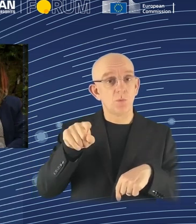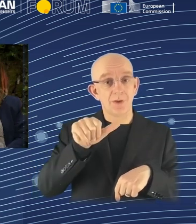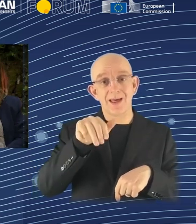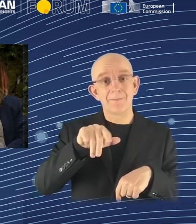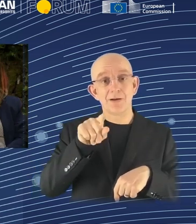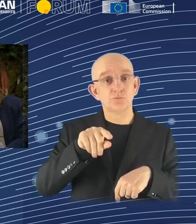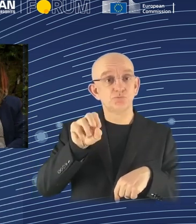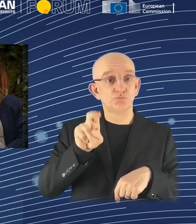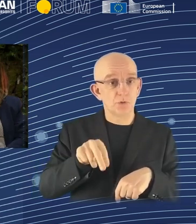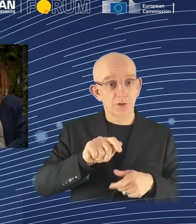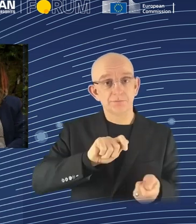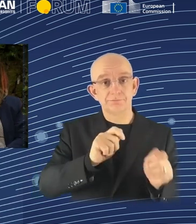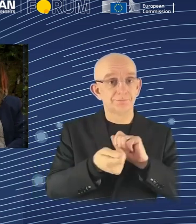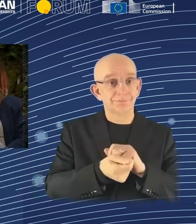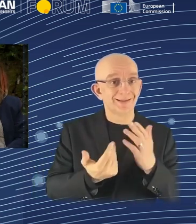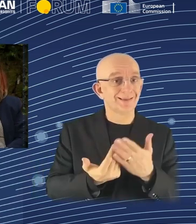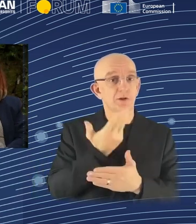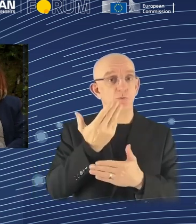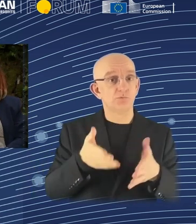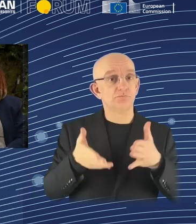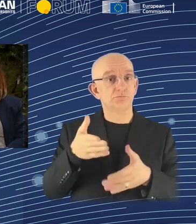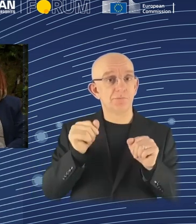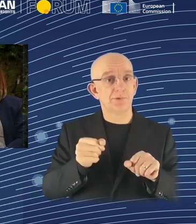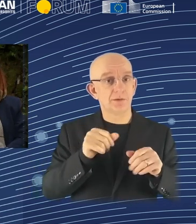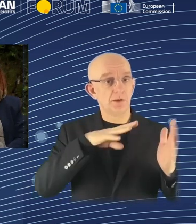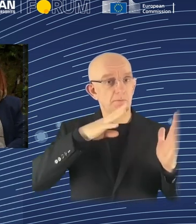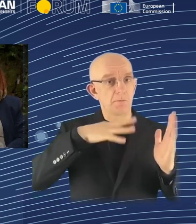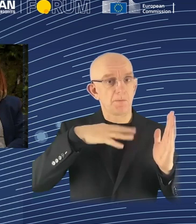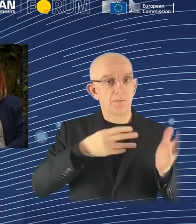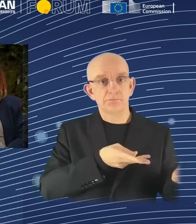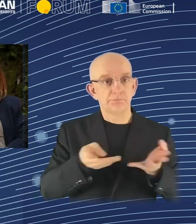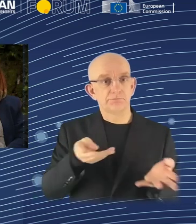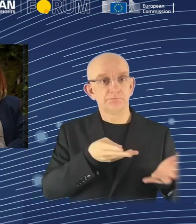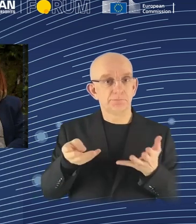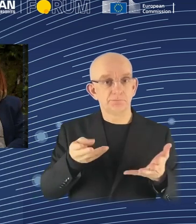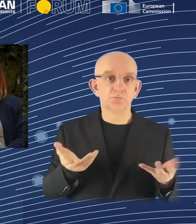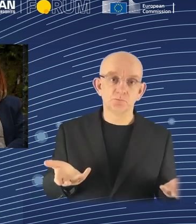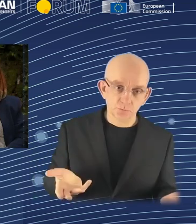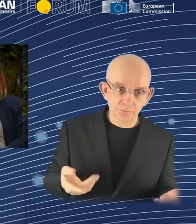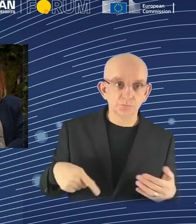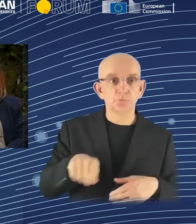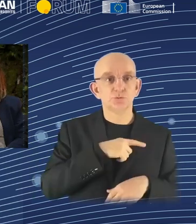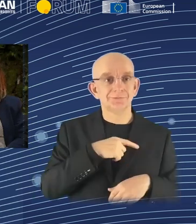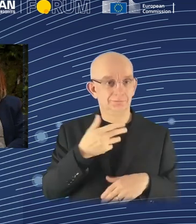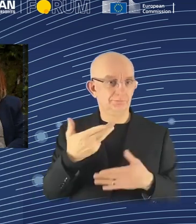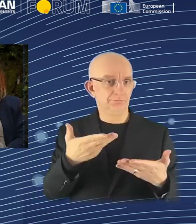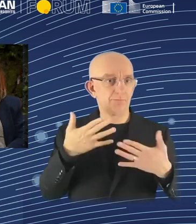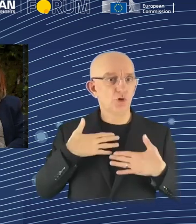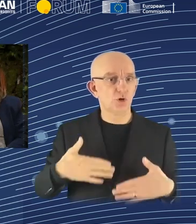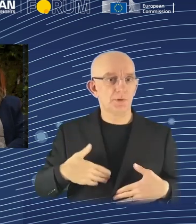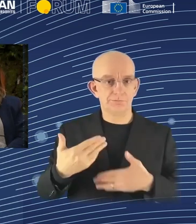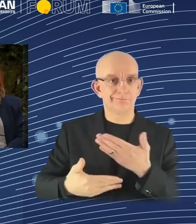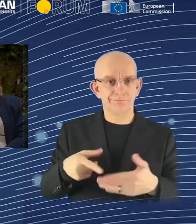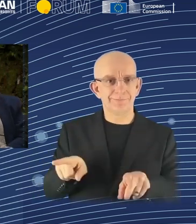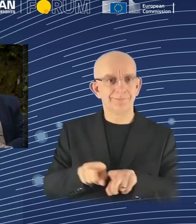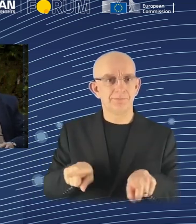because we were using the humans in a very robotic role and the robot skills hadn't quite caught up,